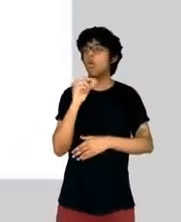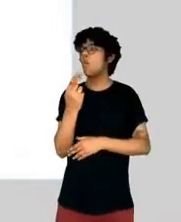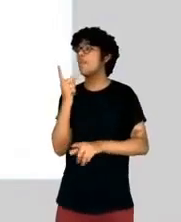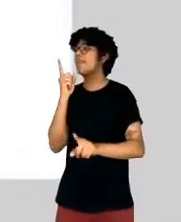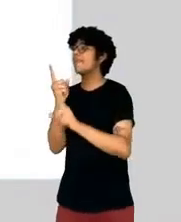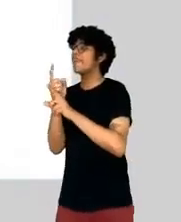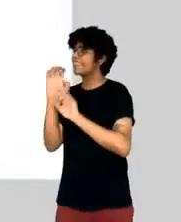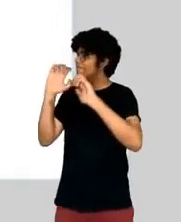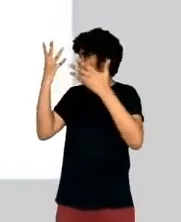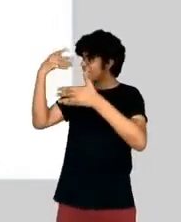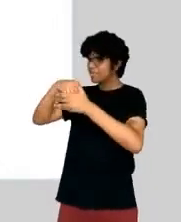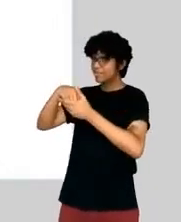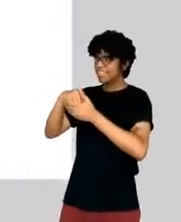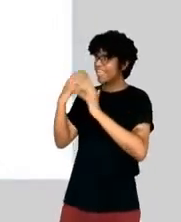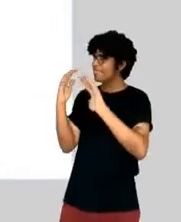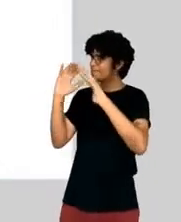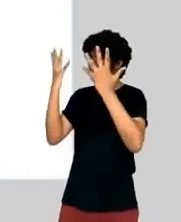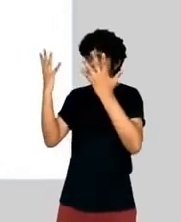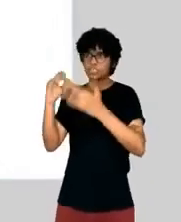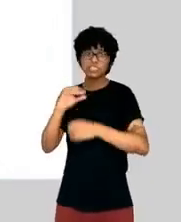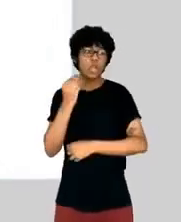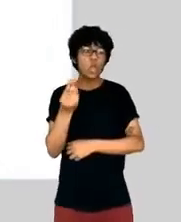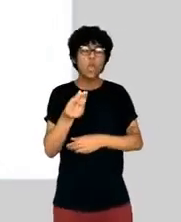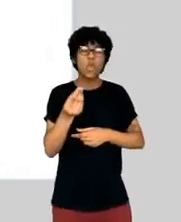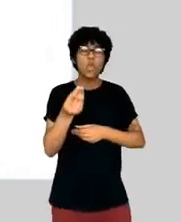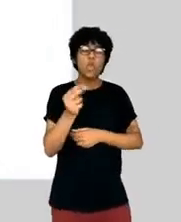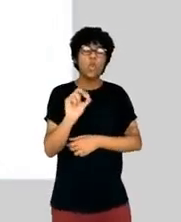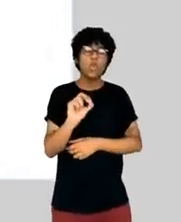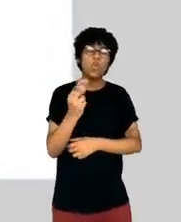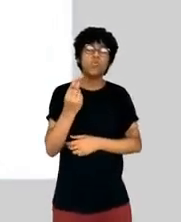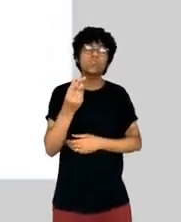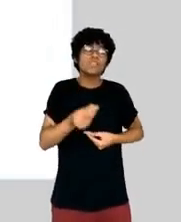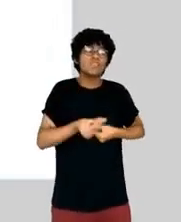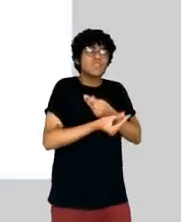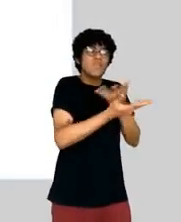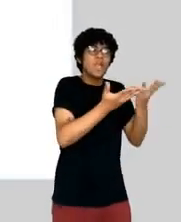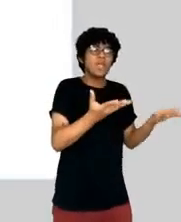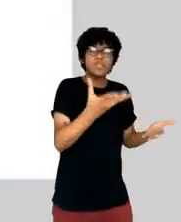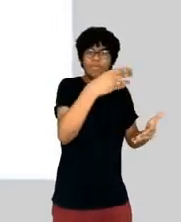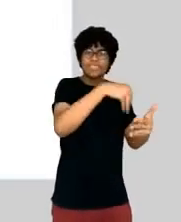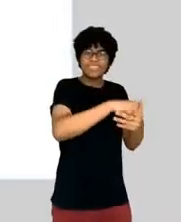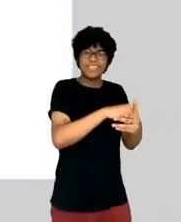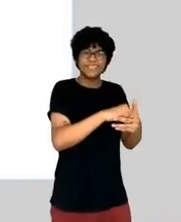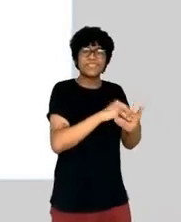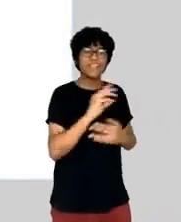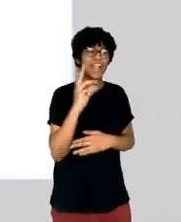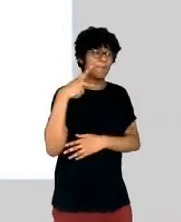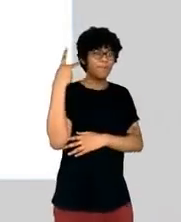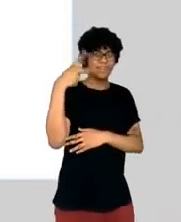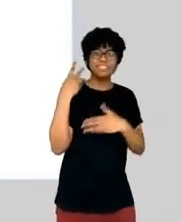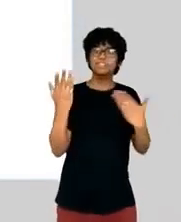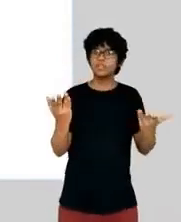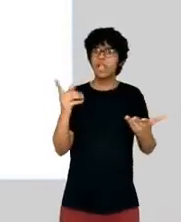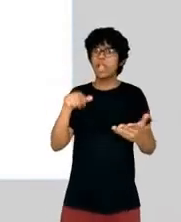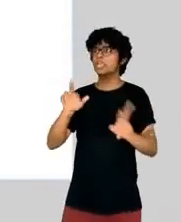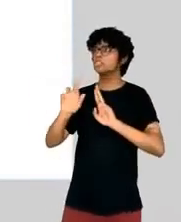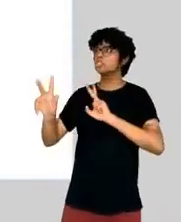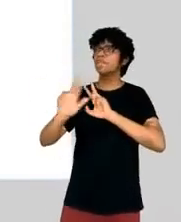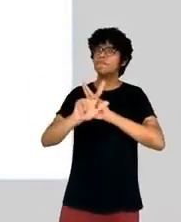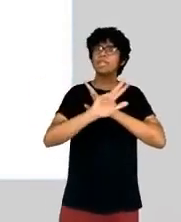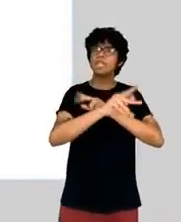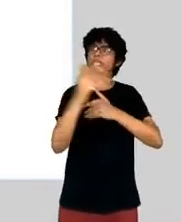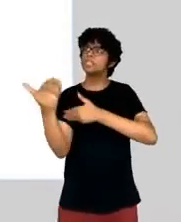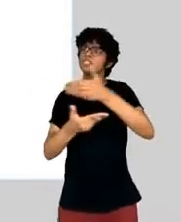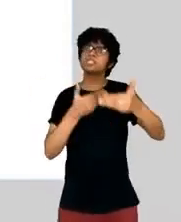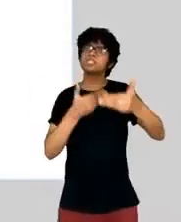political campaign. Very different types of interactions. Or we could also, you know, potentially